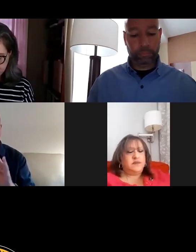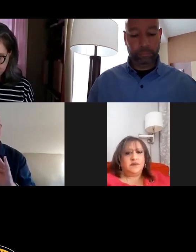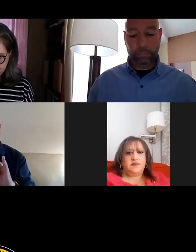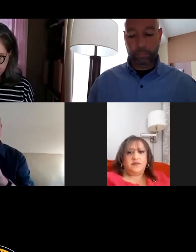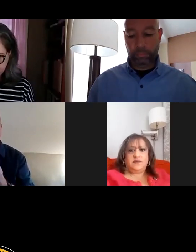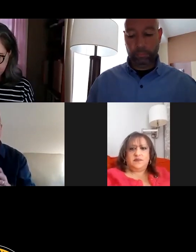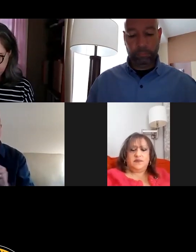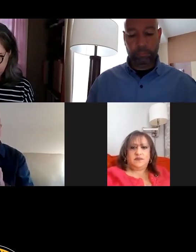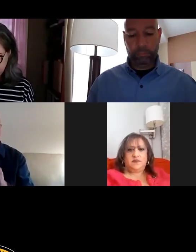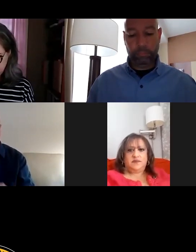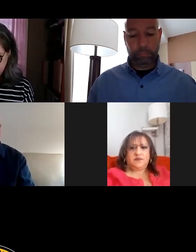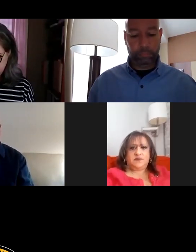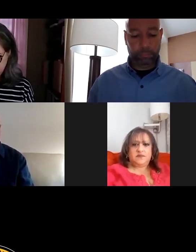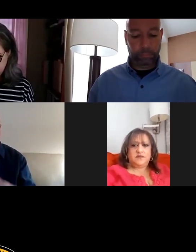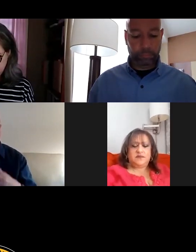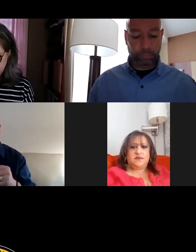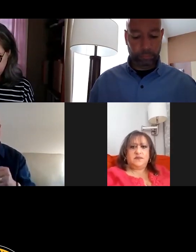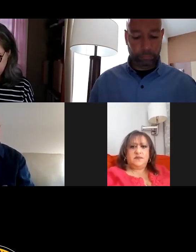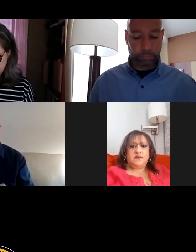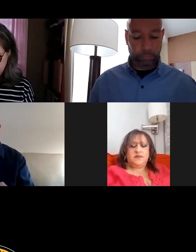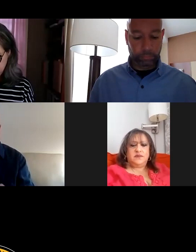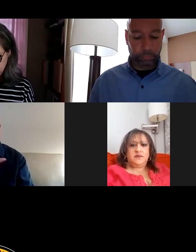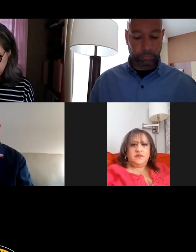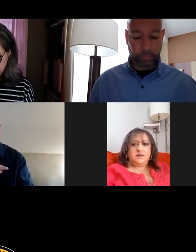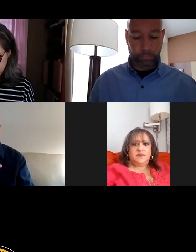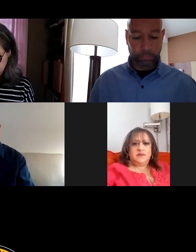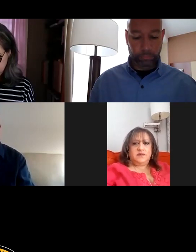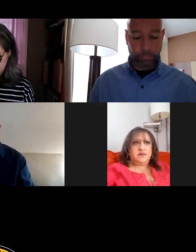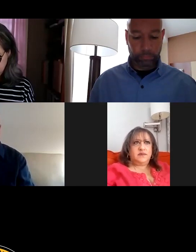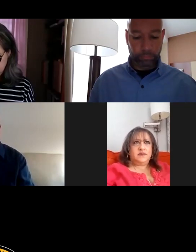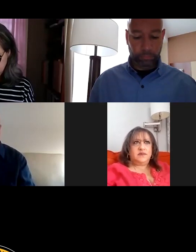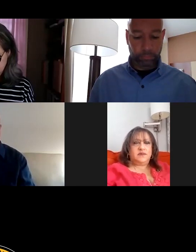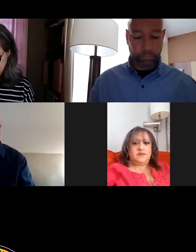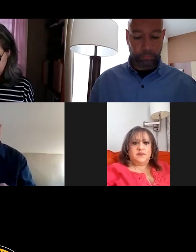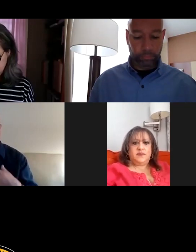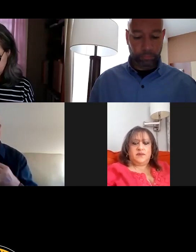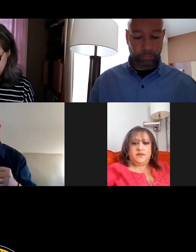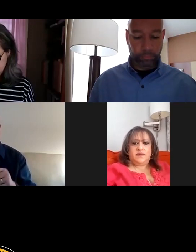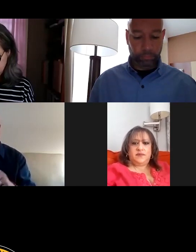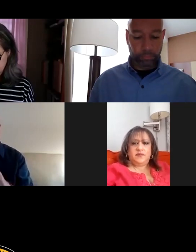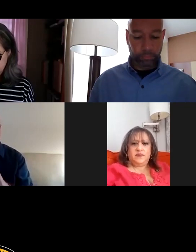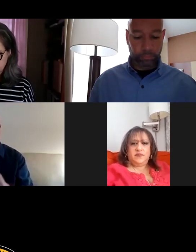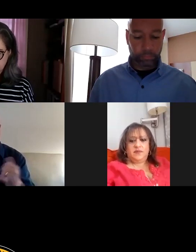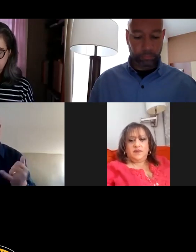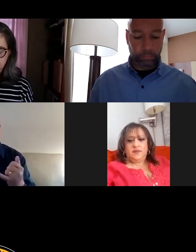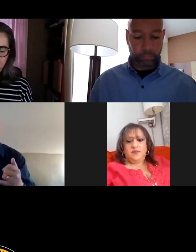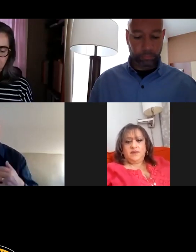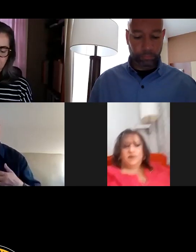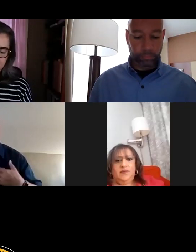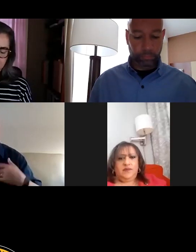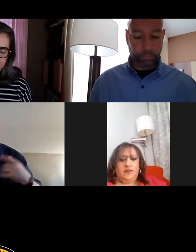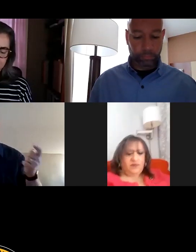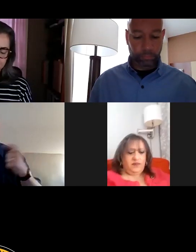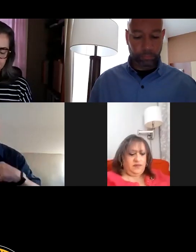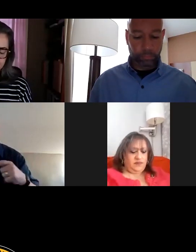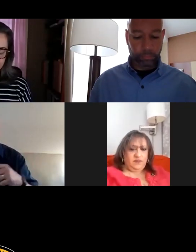public health nonprofit Women for a Healthy Environment, and today we're grateful to be able to comment on the American Rescue Plan proposal